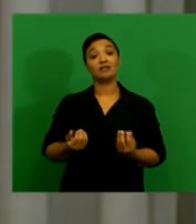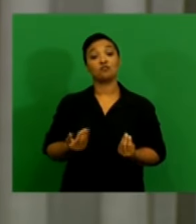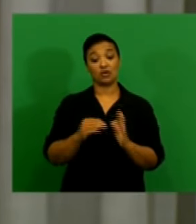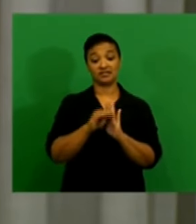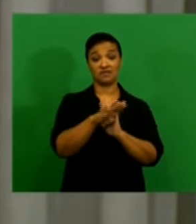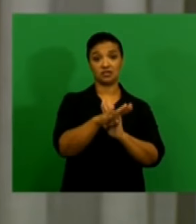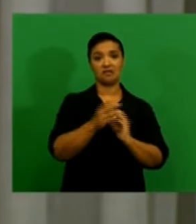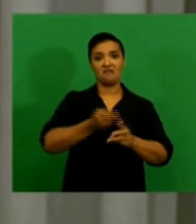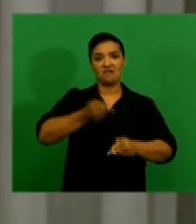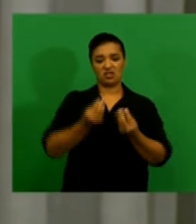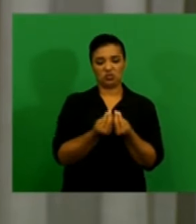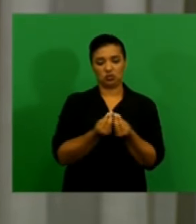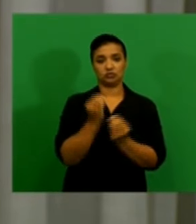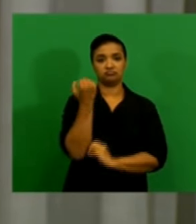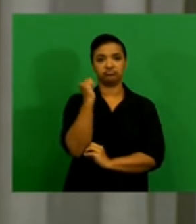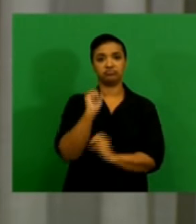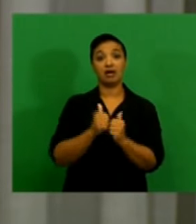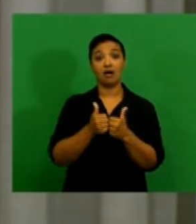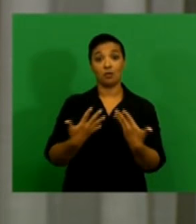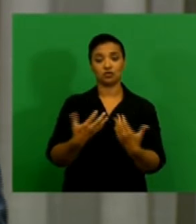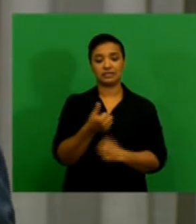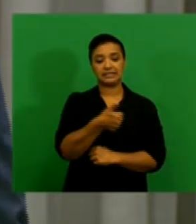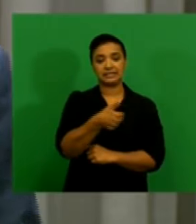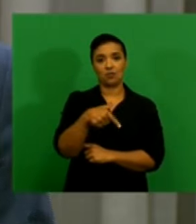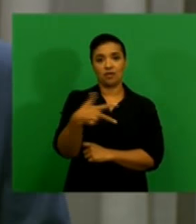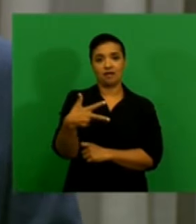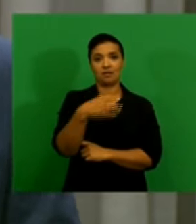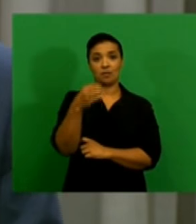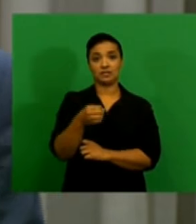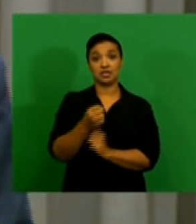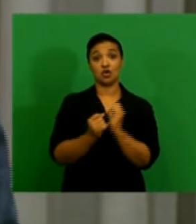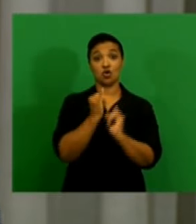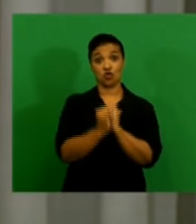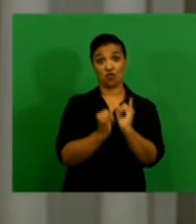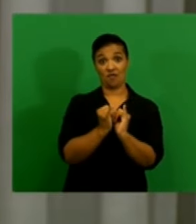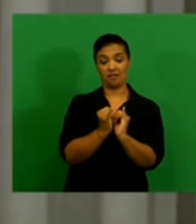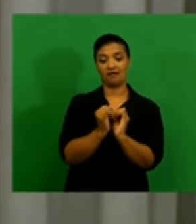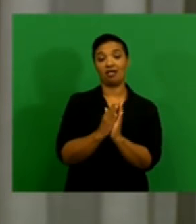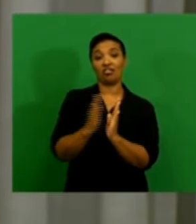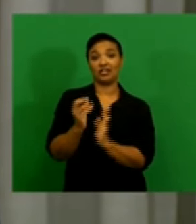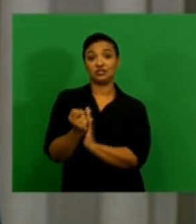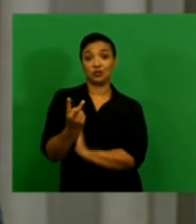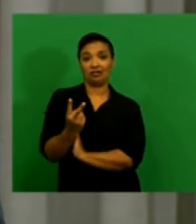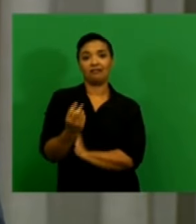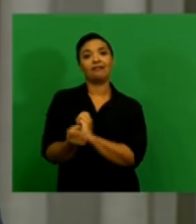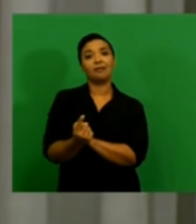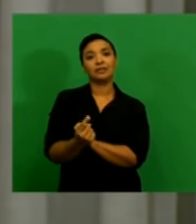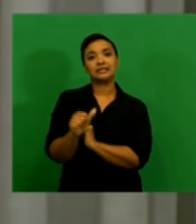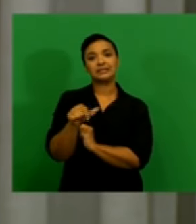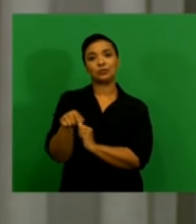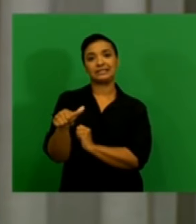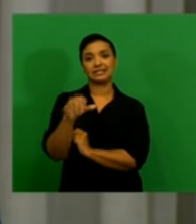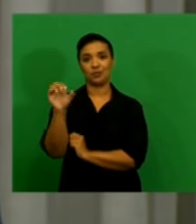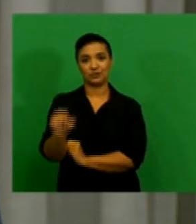manufactured goods measured 6.9% in November, compared with 6.6% in October.